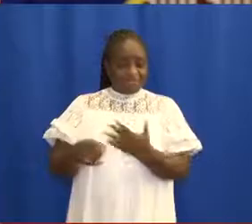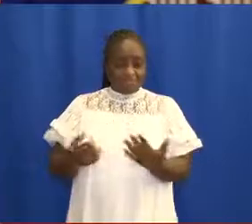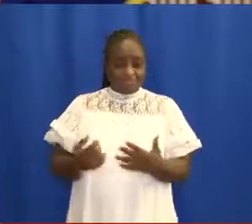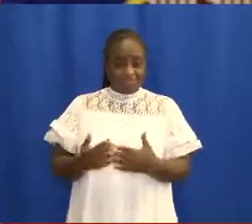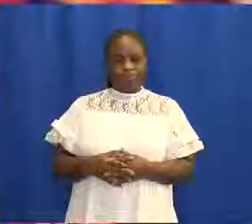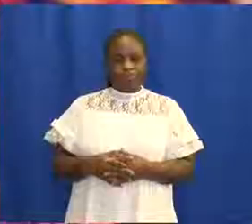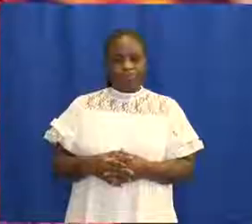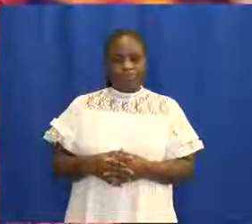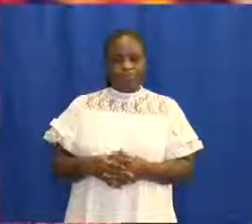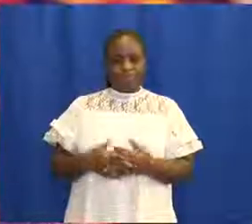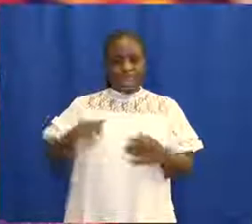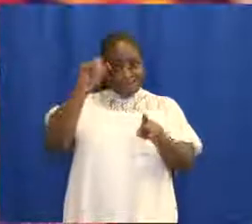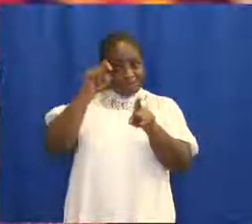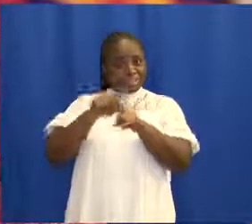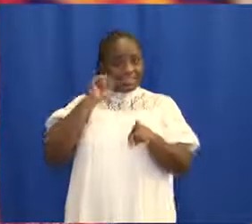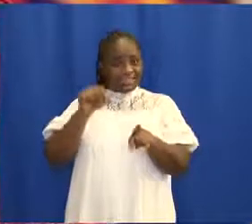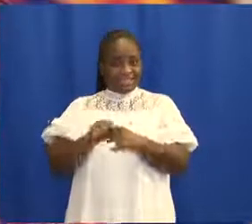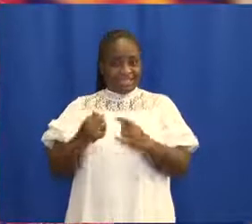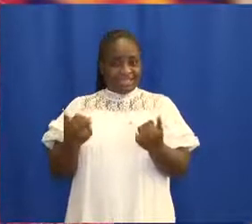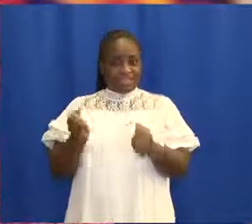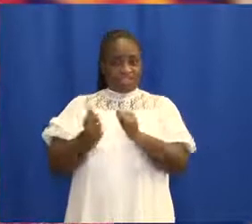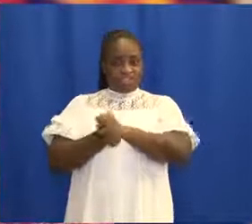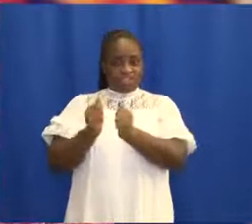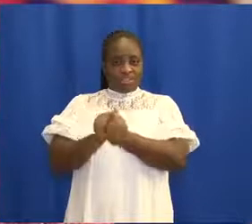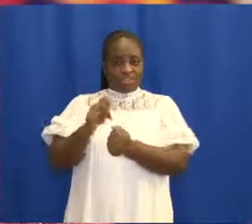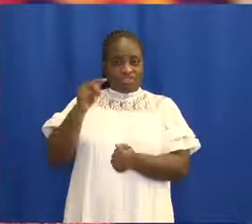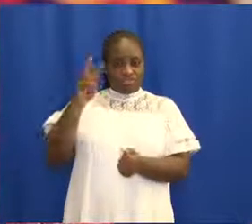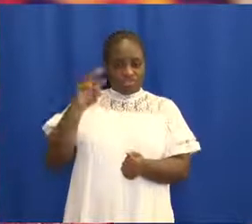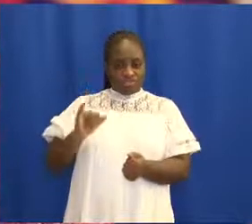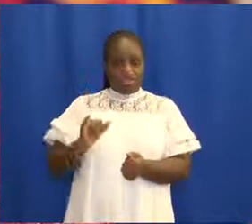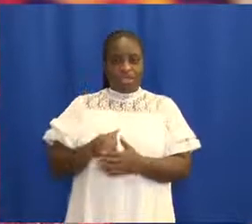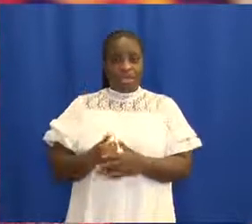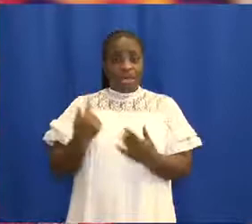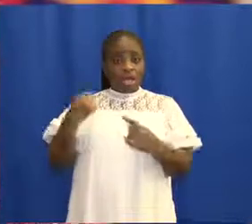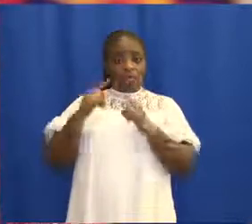Thank you. I we'll begin pray.